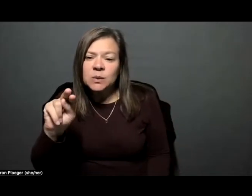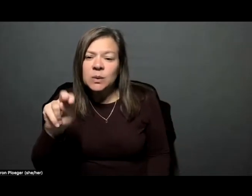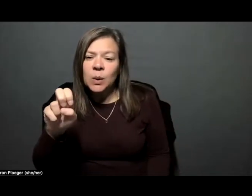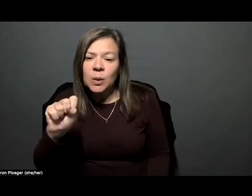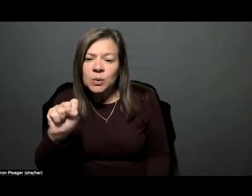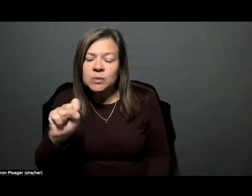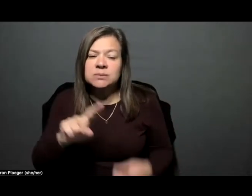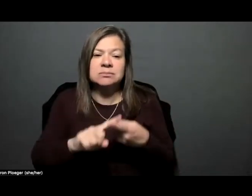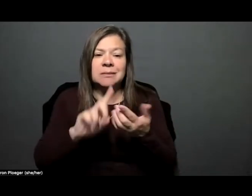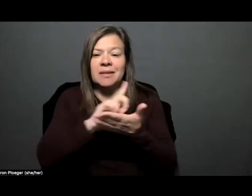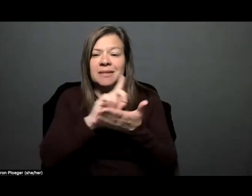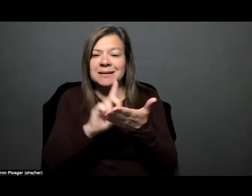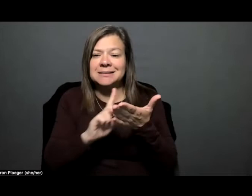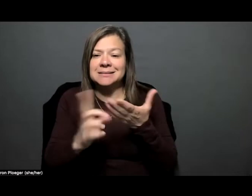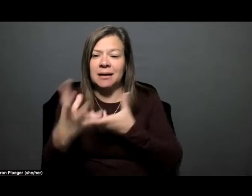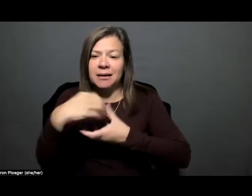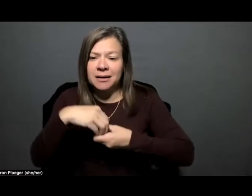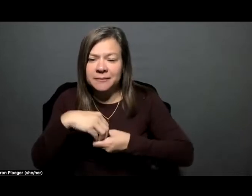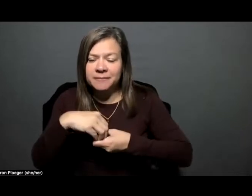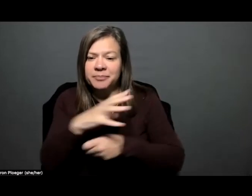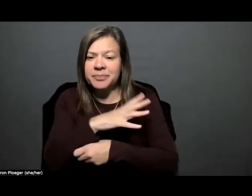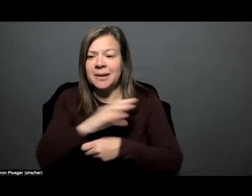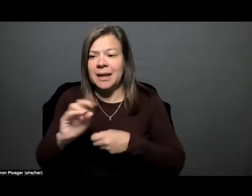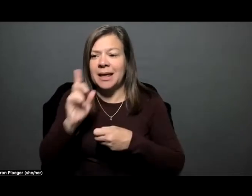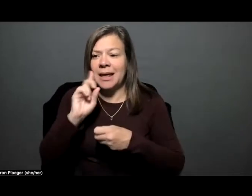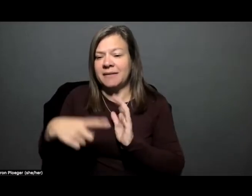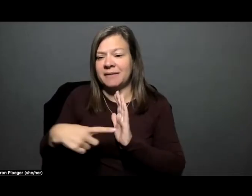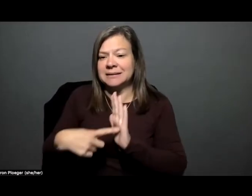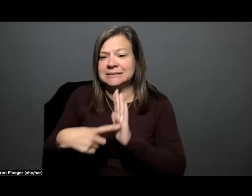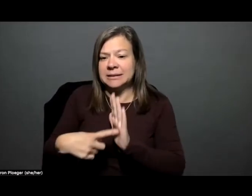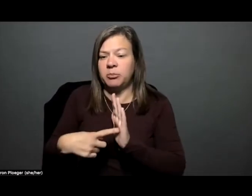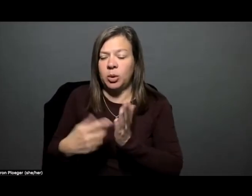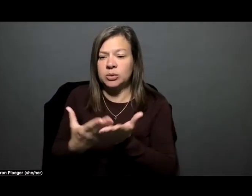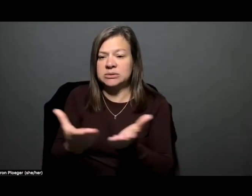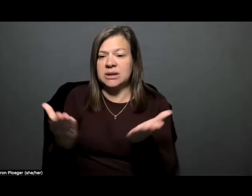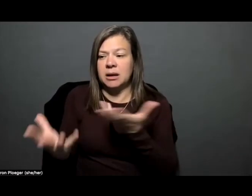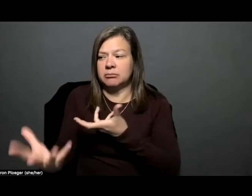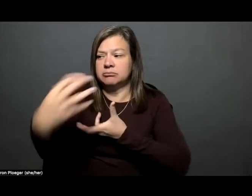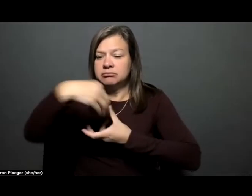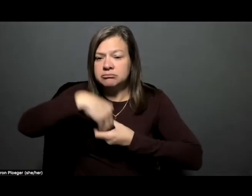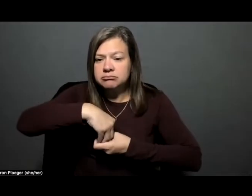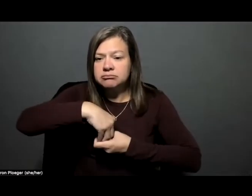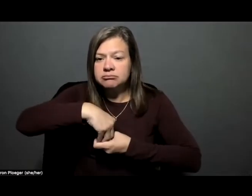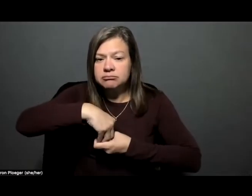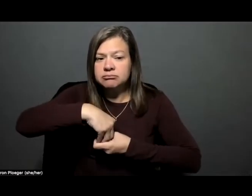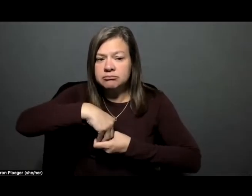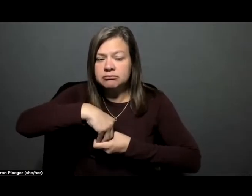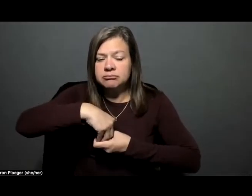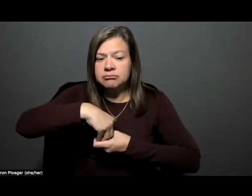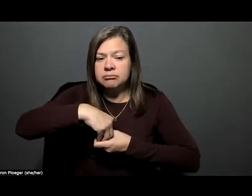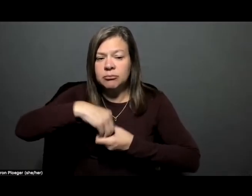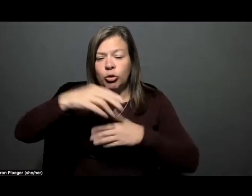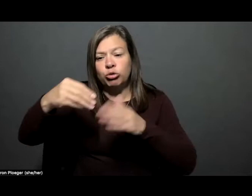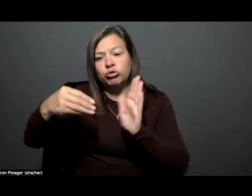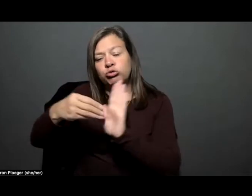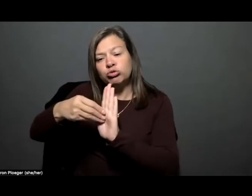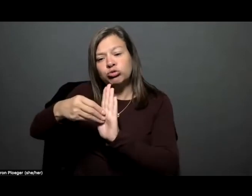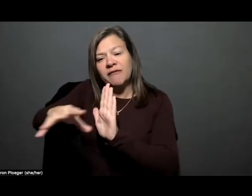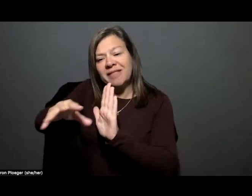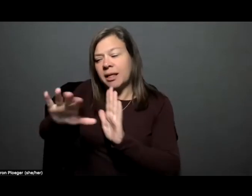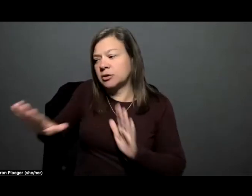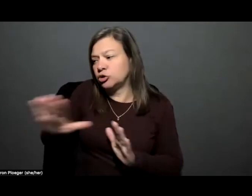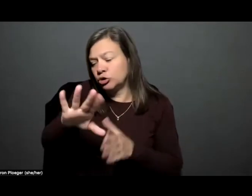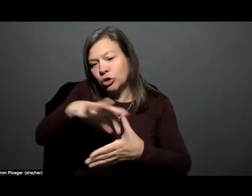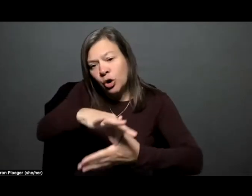the design elements, and the symbols that she incorporates directly reflect the content